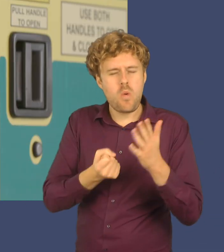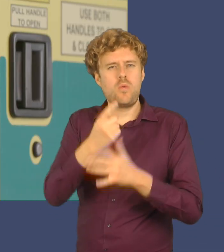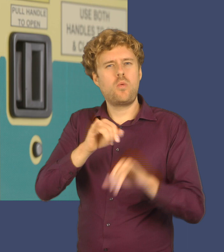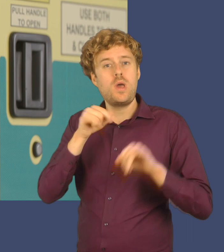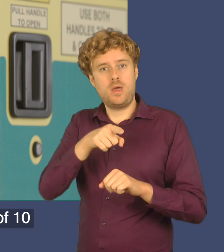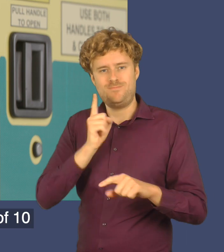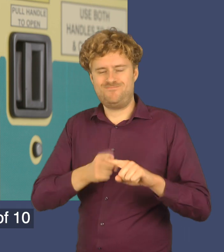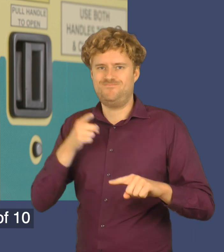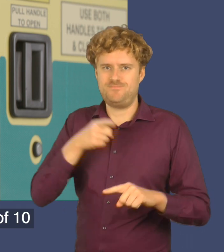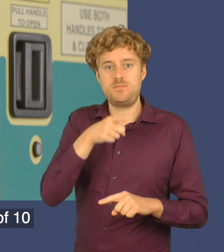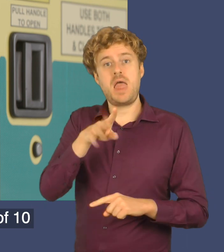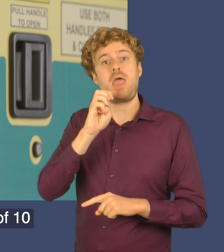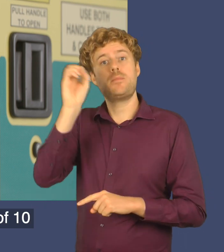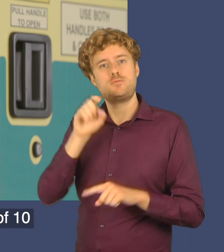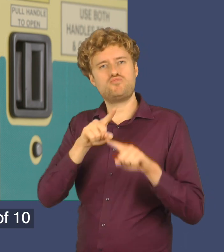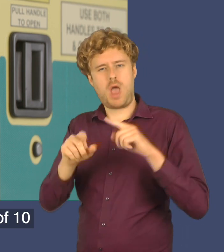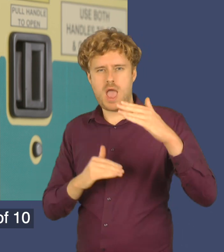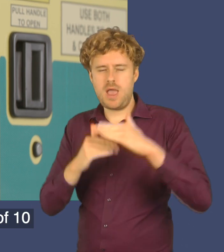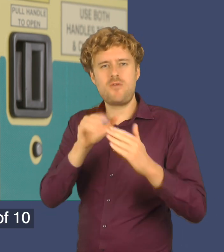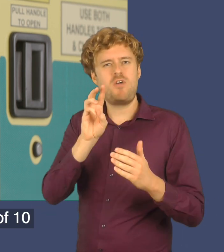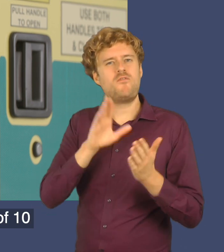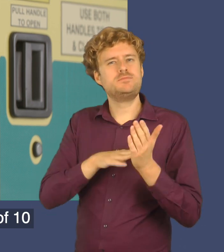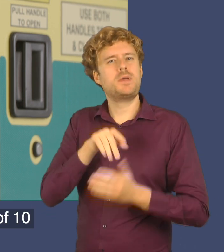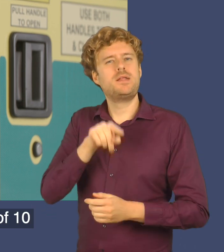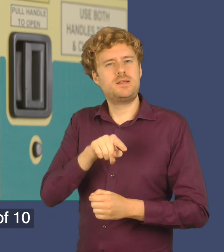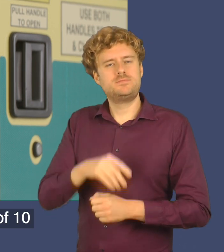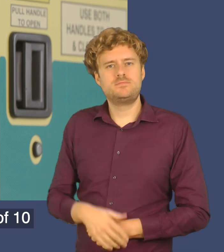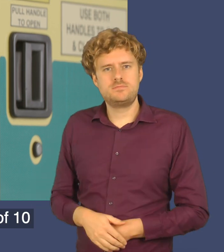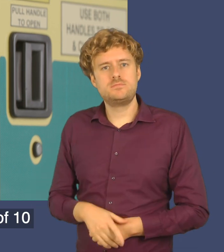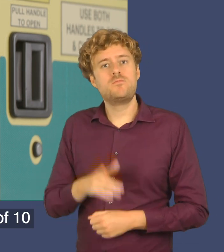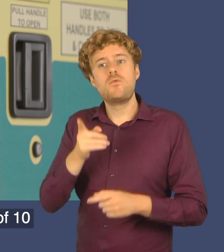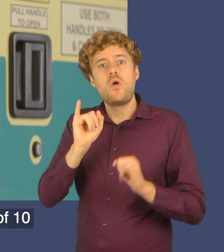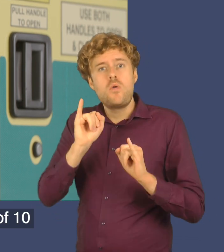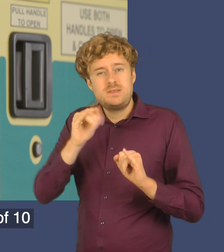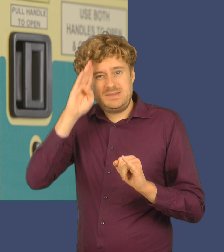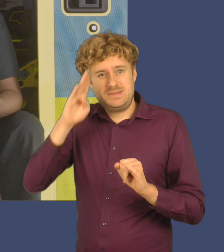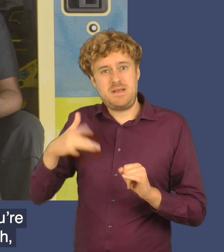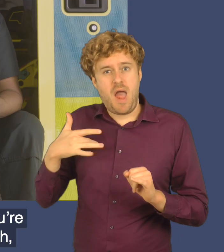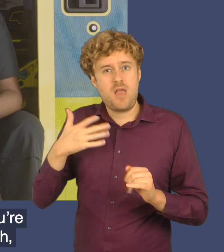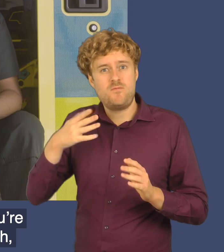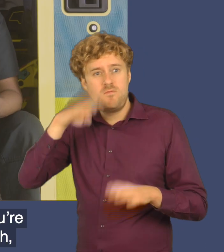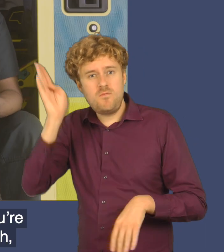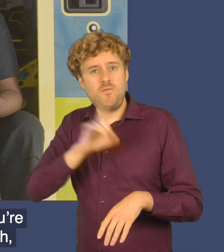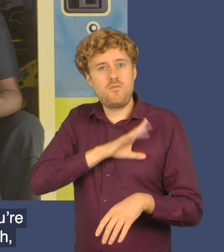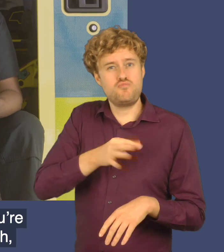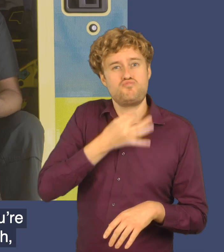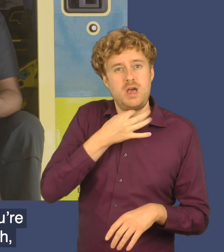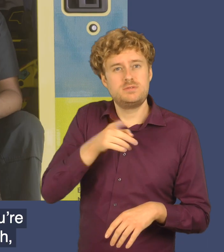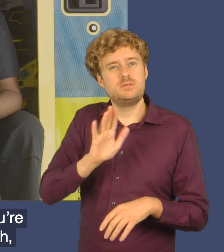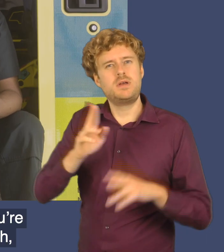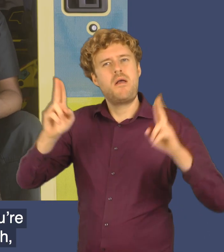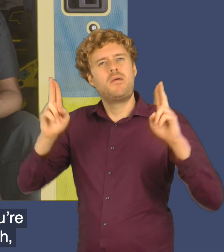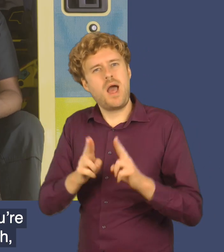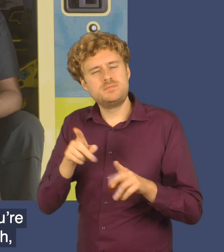accident, we're aiming to get to you within 15 minutes, nine out of ten cases. If it's not